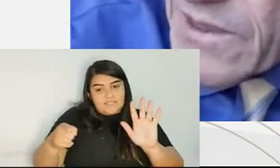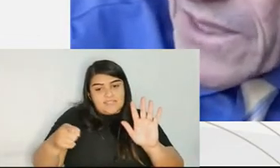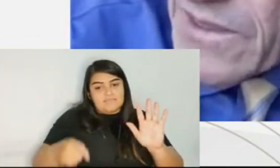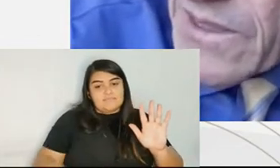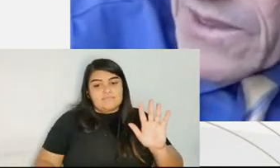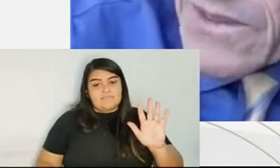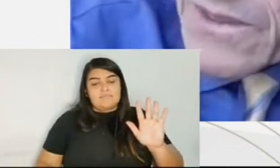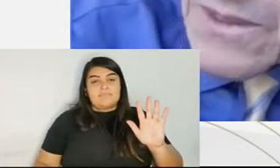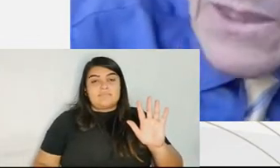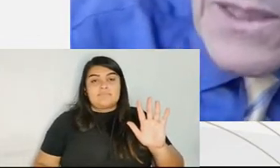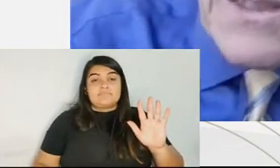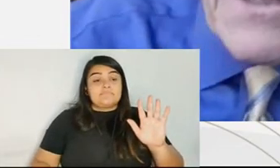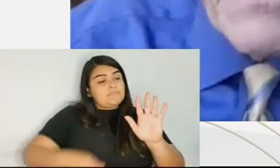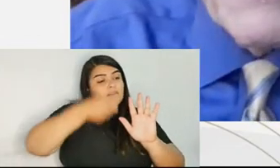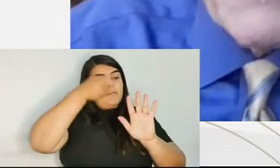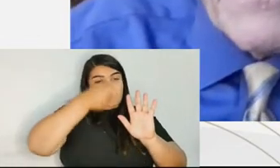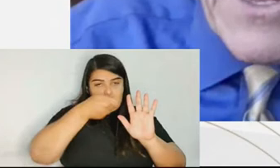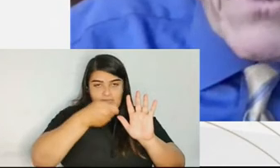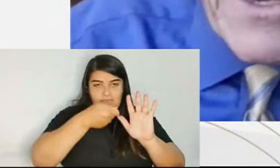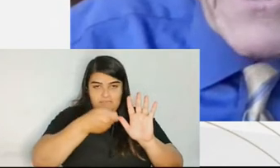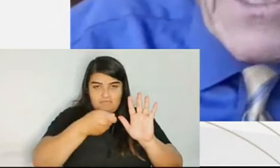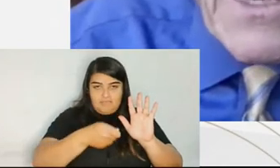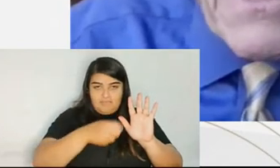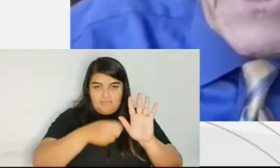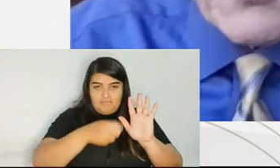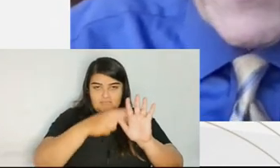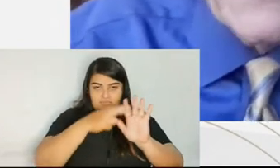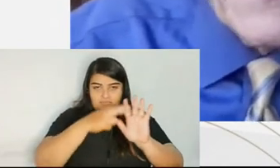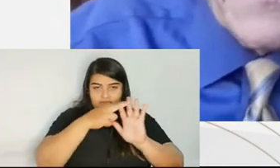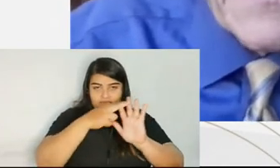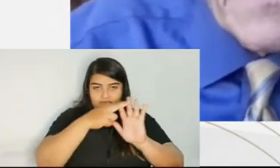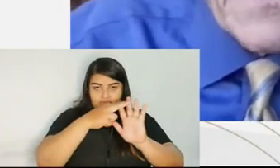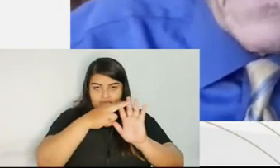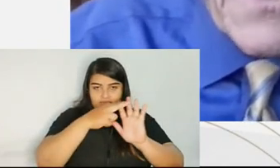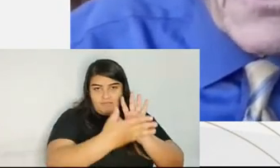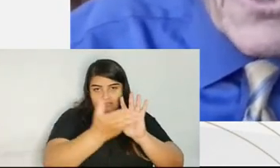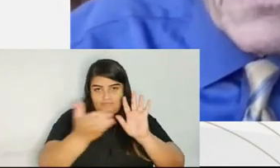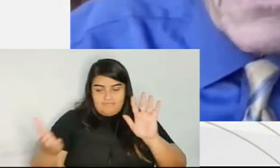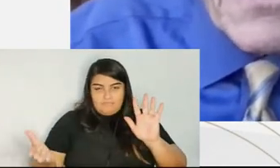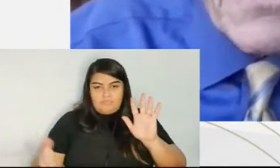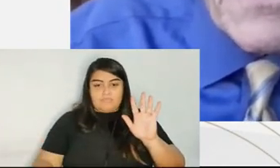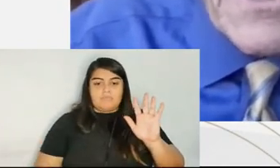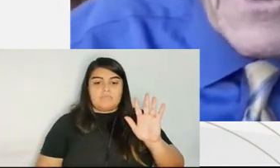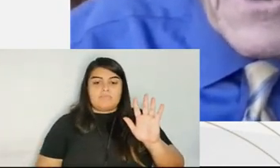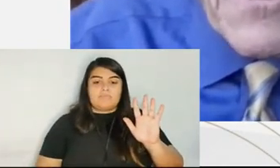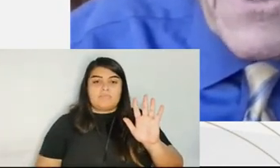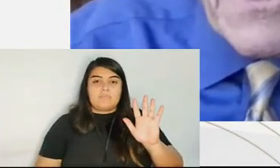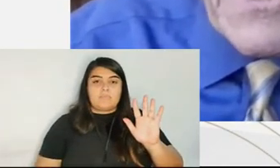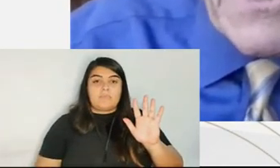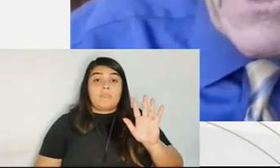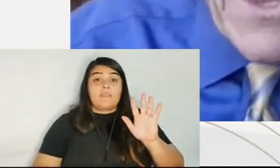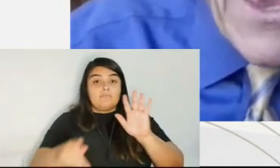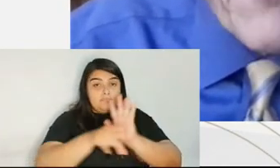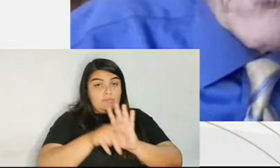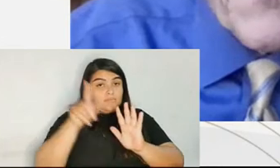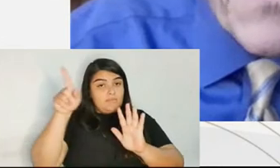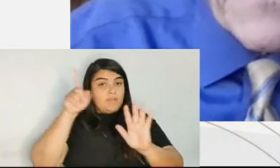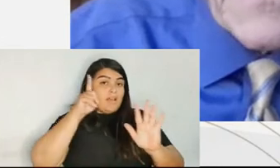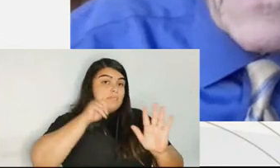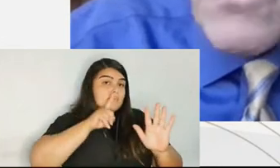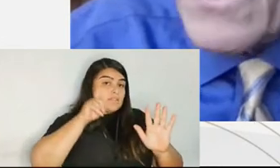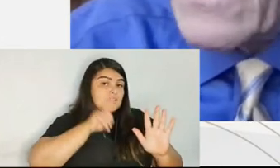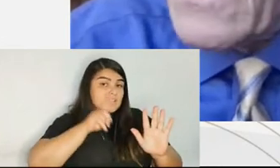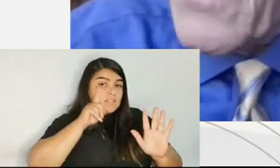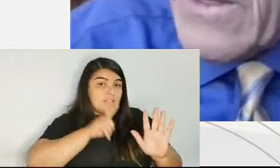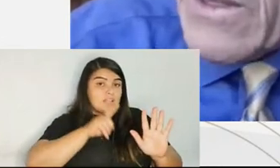States Sentencing Guidelines that constrains the sentences the judges give after a